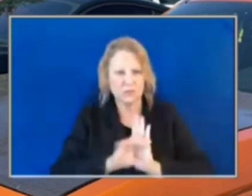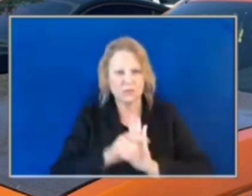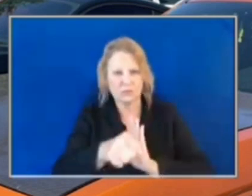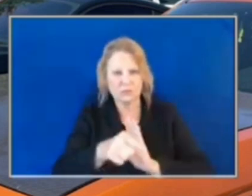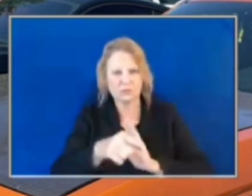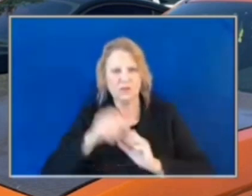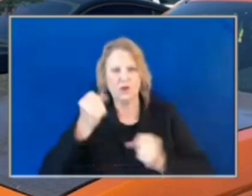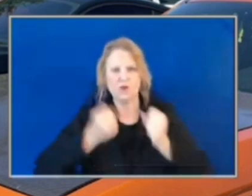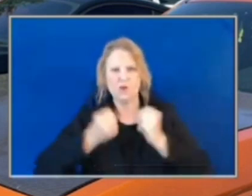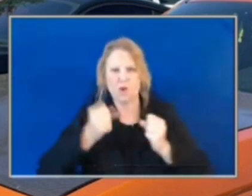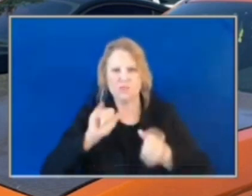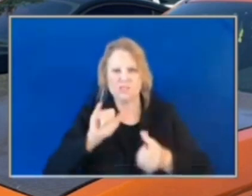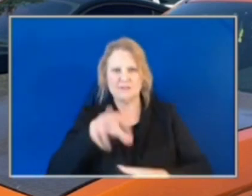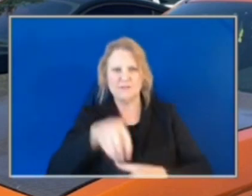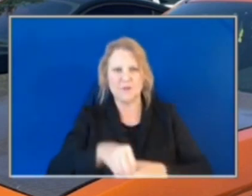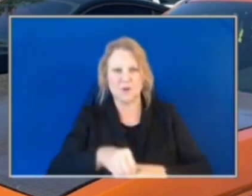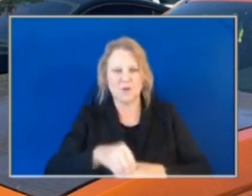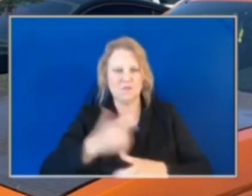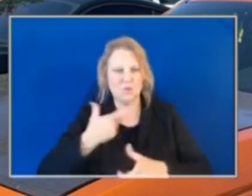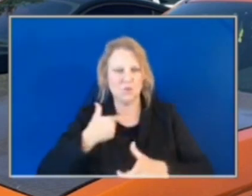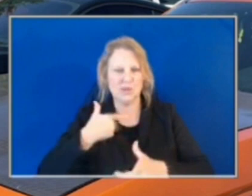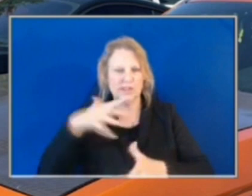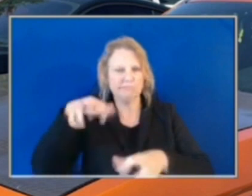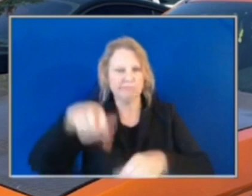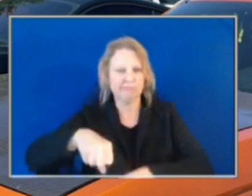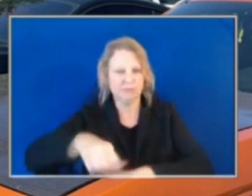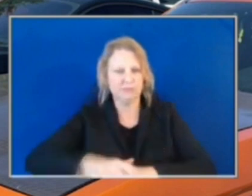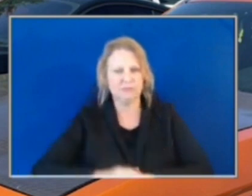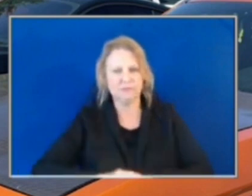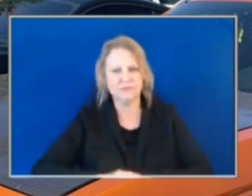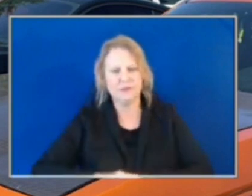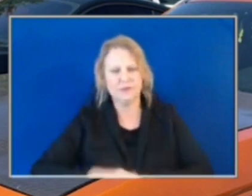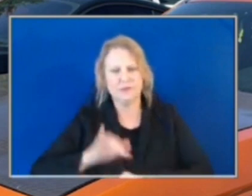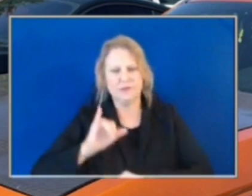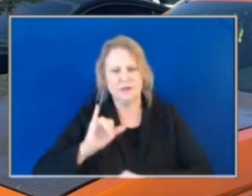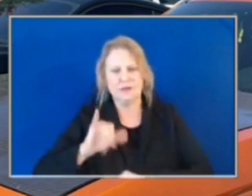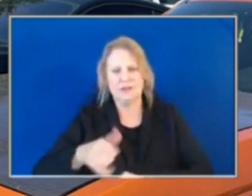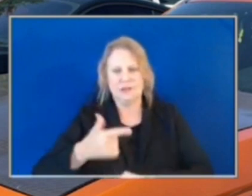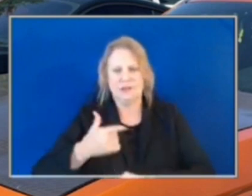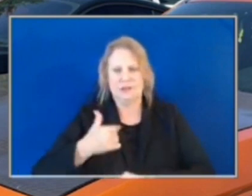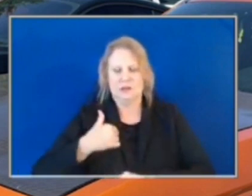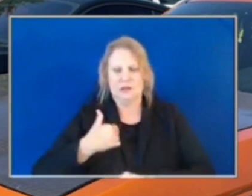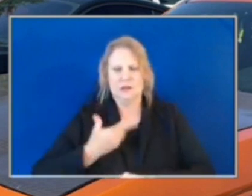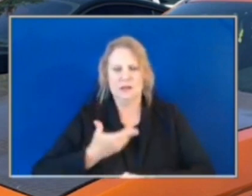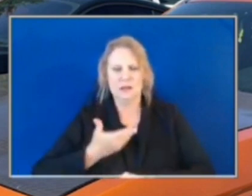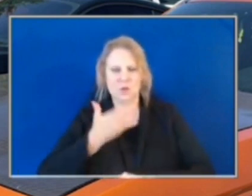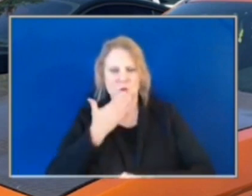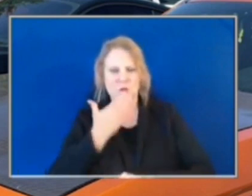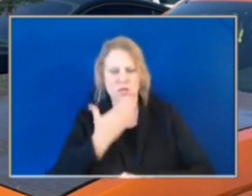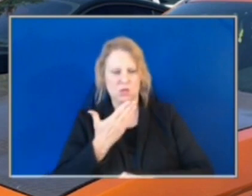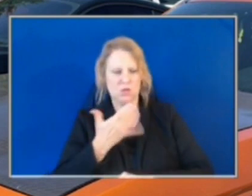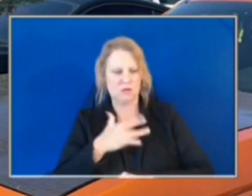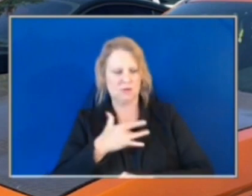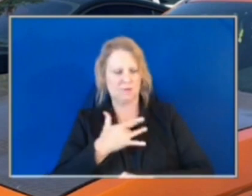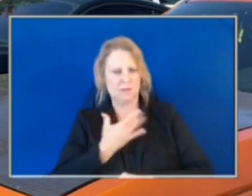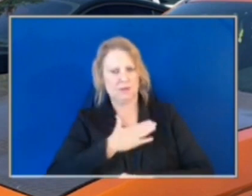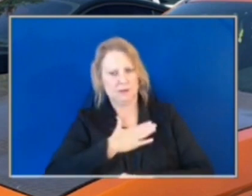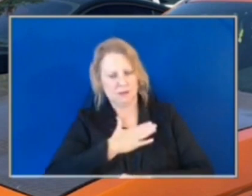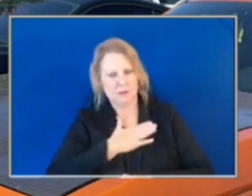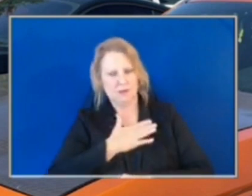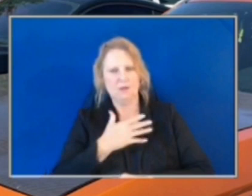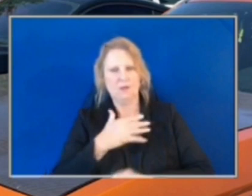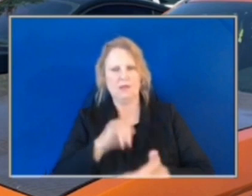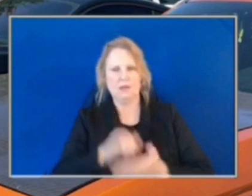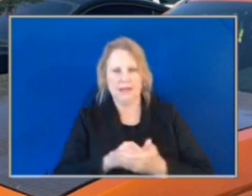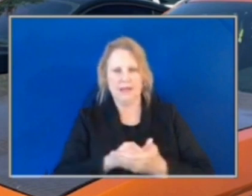shown that. There it is. That one warms my heart to see that. So up until now, there has